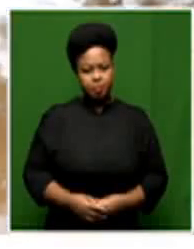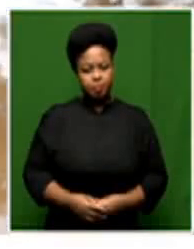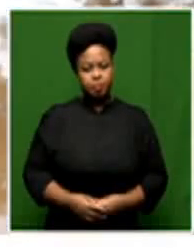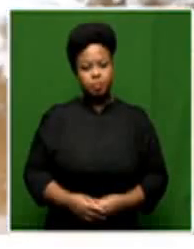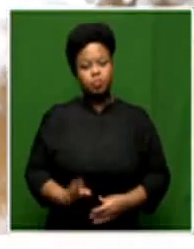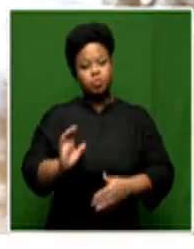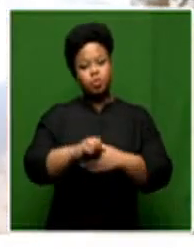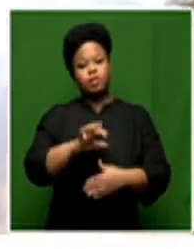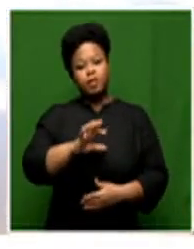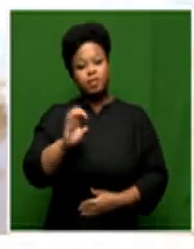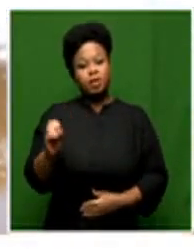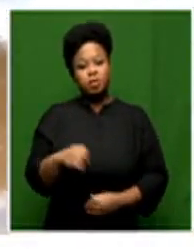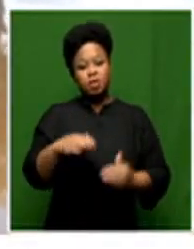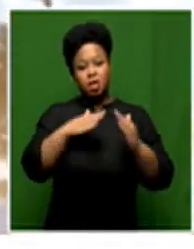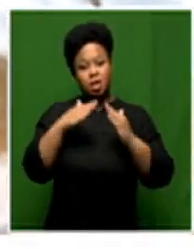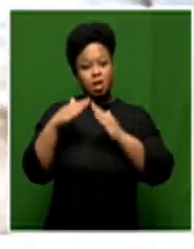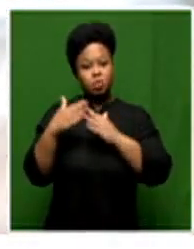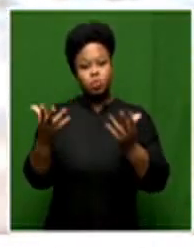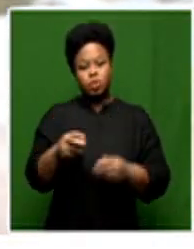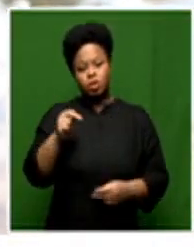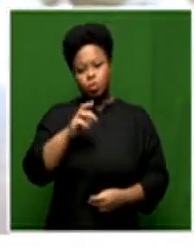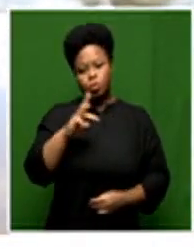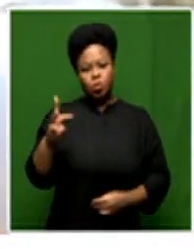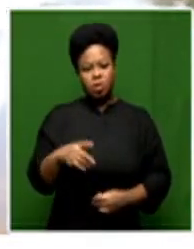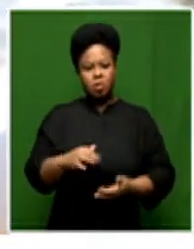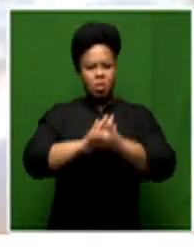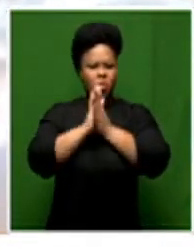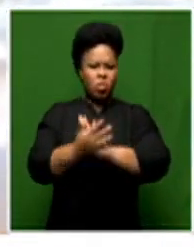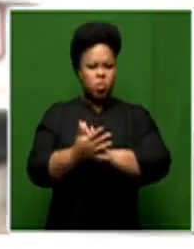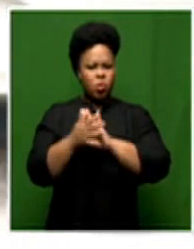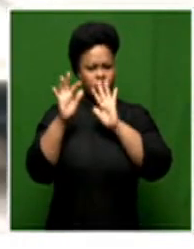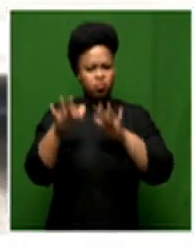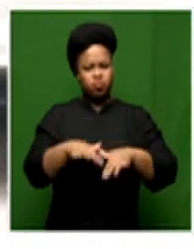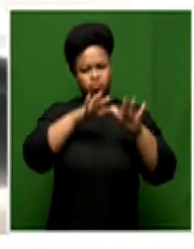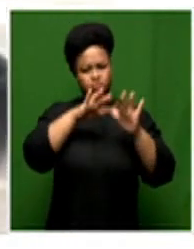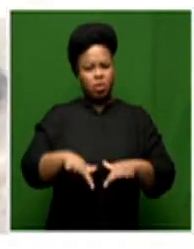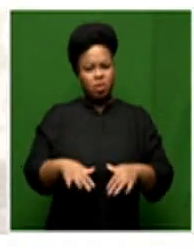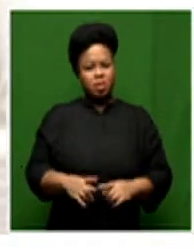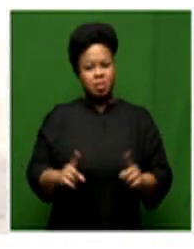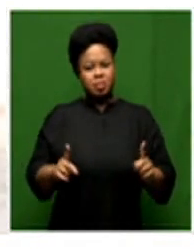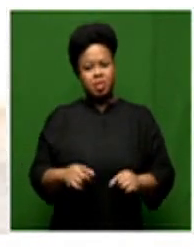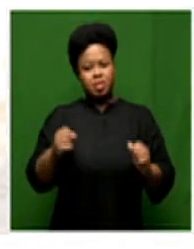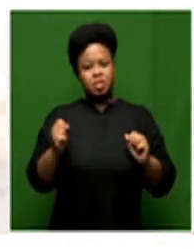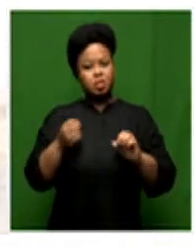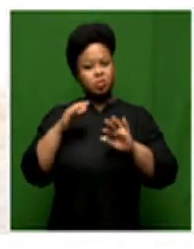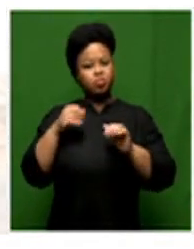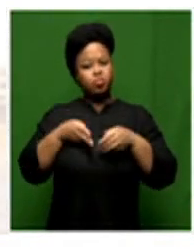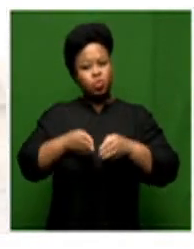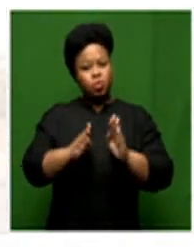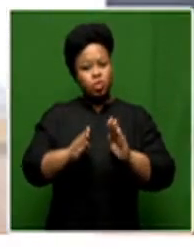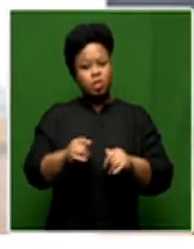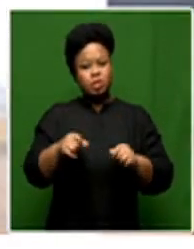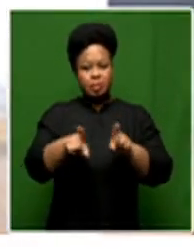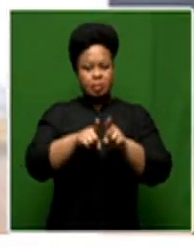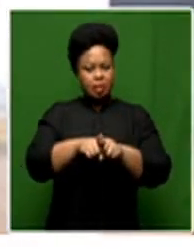More than 500 houses across the northwest have been badly damaged by rain, while roads and bridges were also affected.